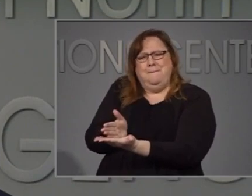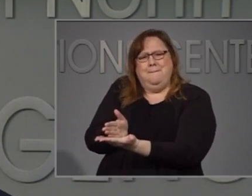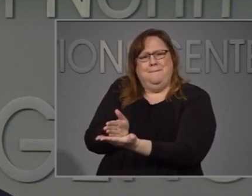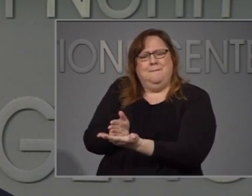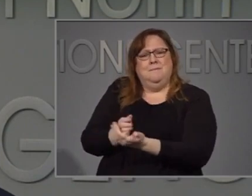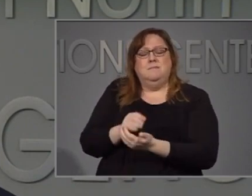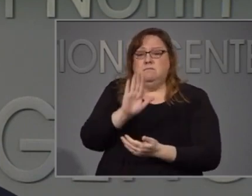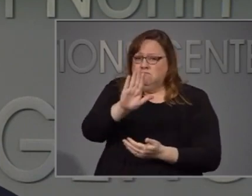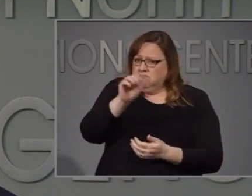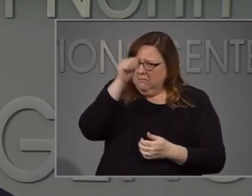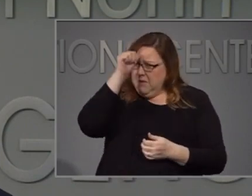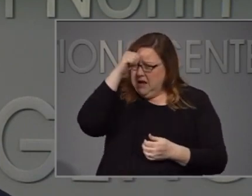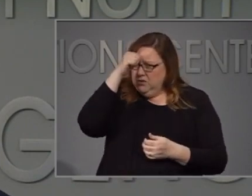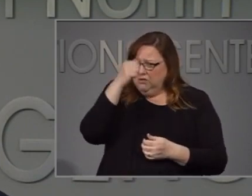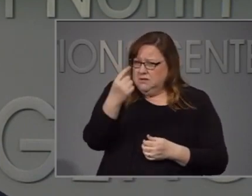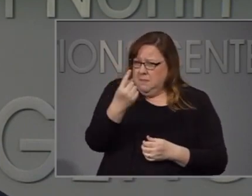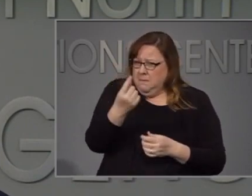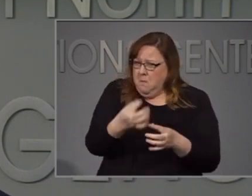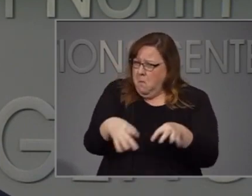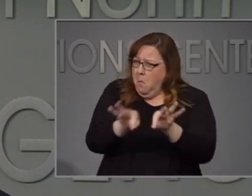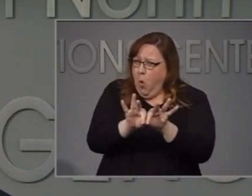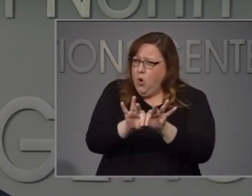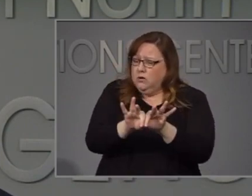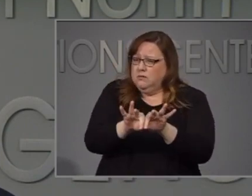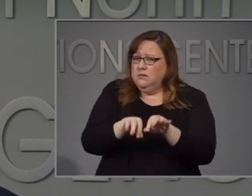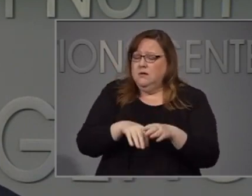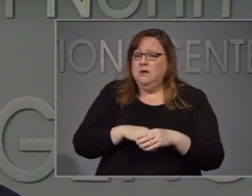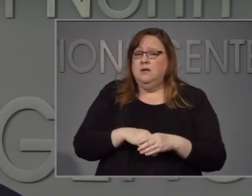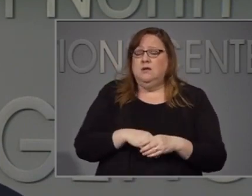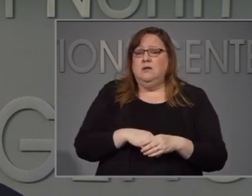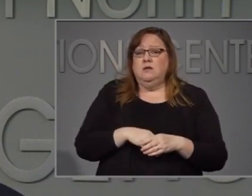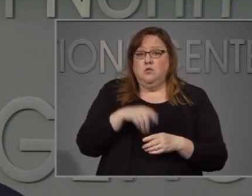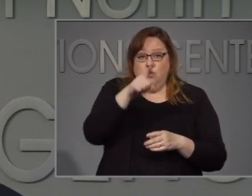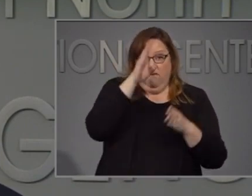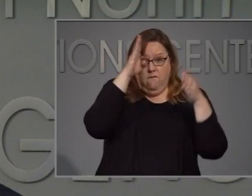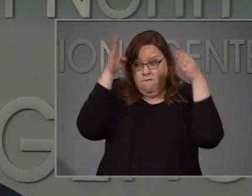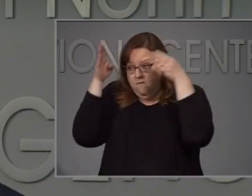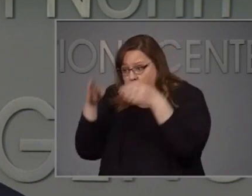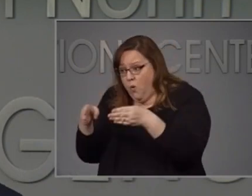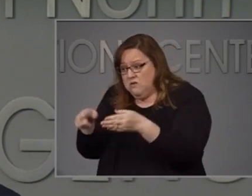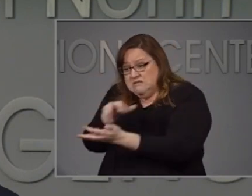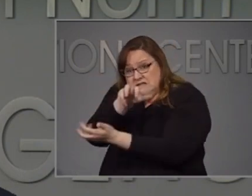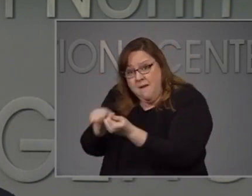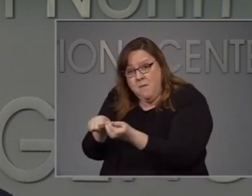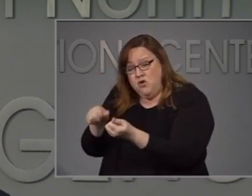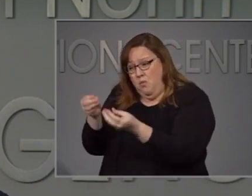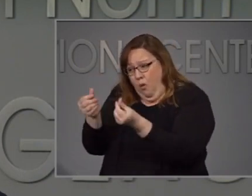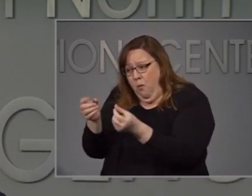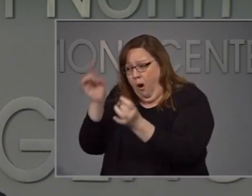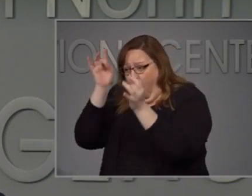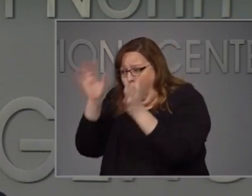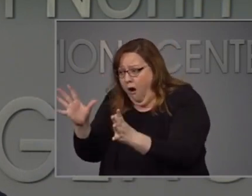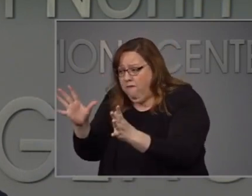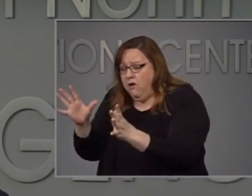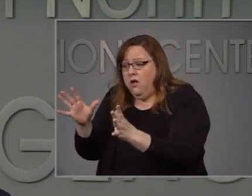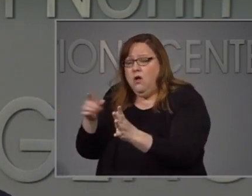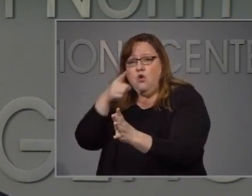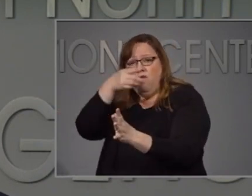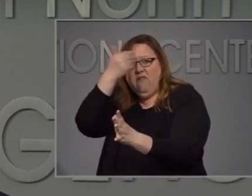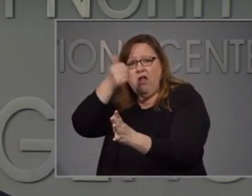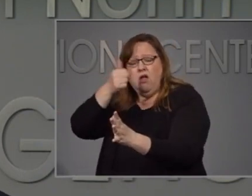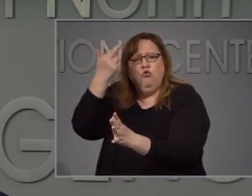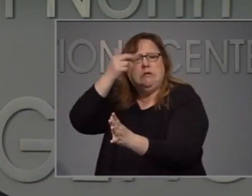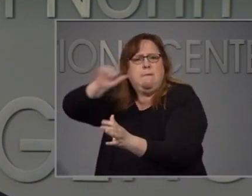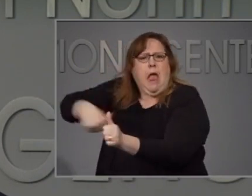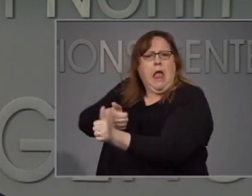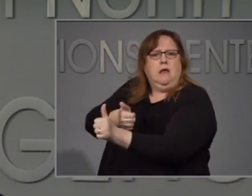We cannot focus so much on the property damage that we forget why people are in the streets in the first